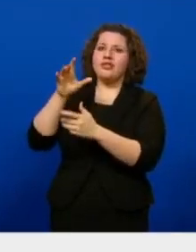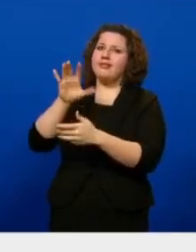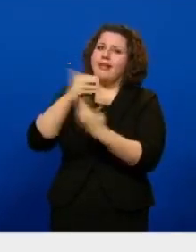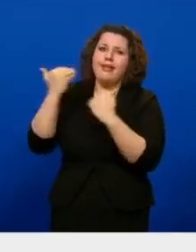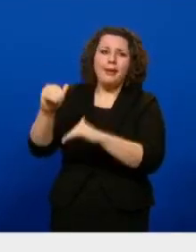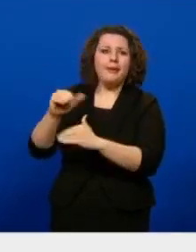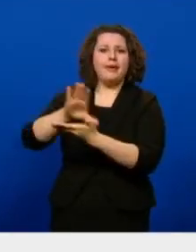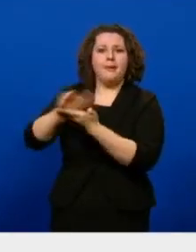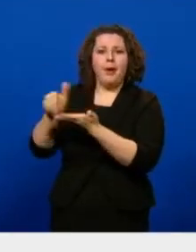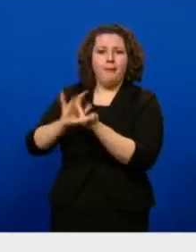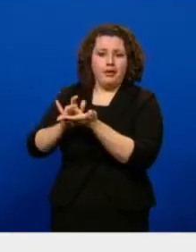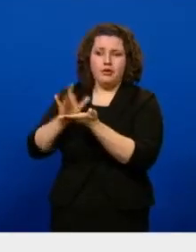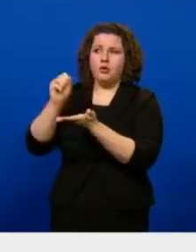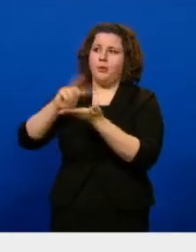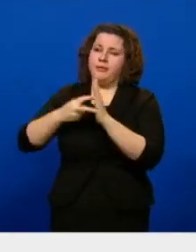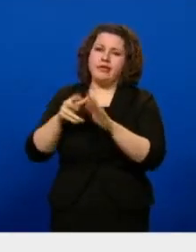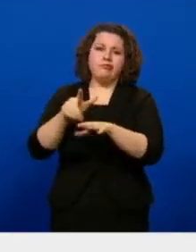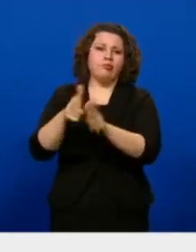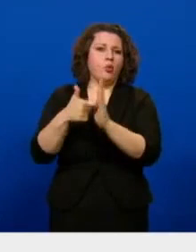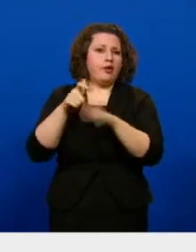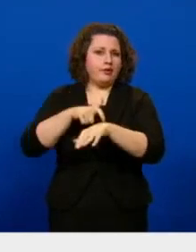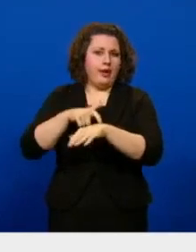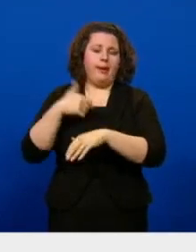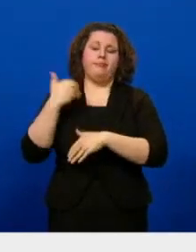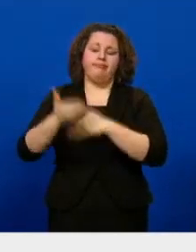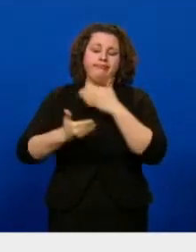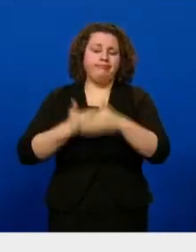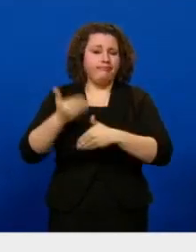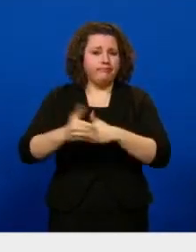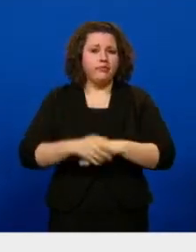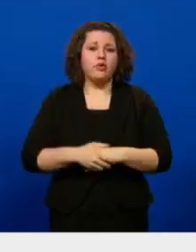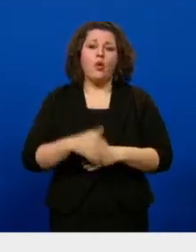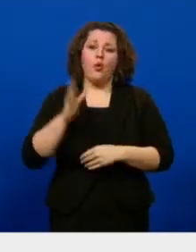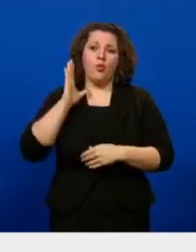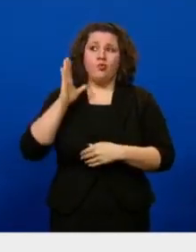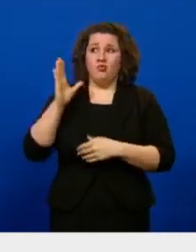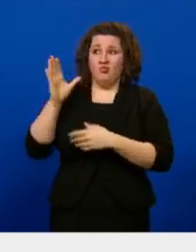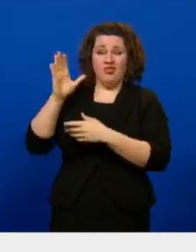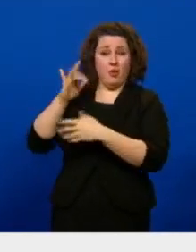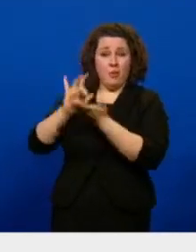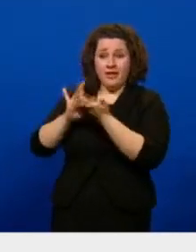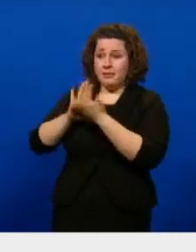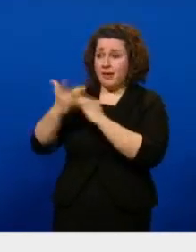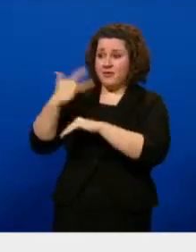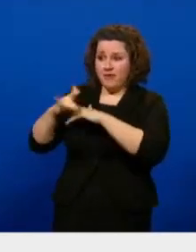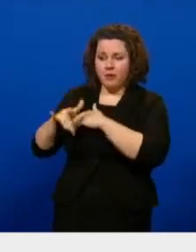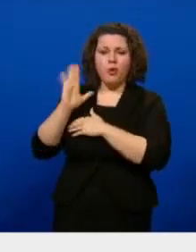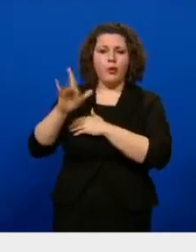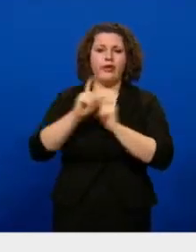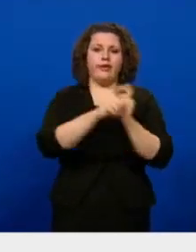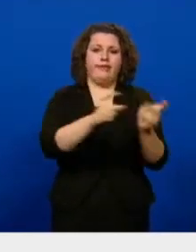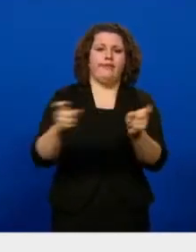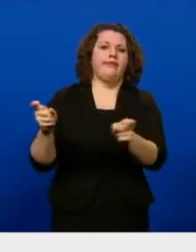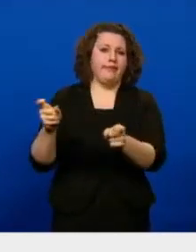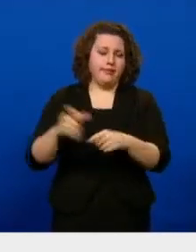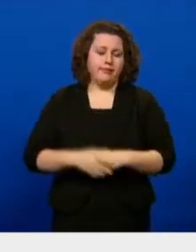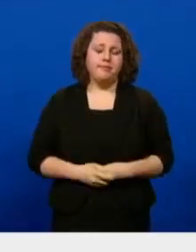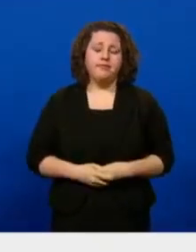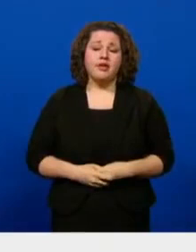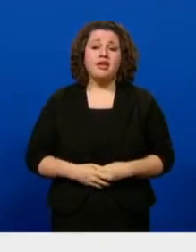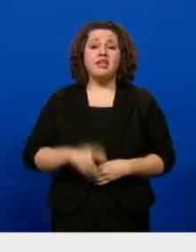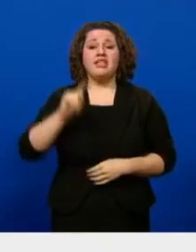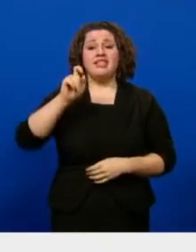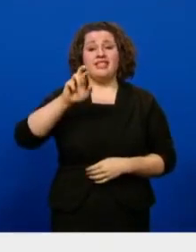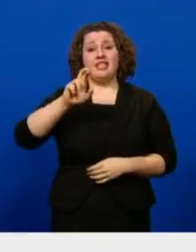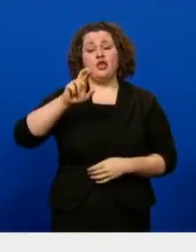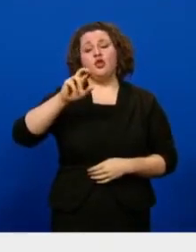subsequent tier will be phased in as soon as possible according to the availability of the vaccines and where they're at throughout the state. Tier